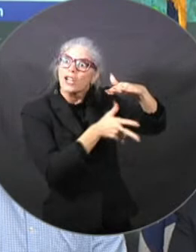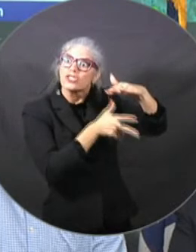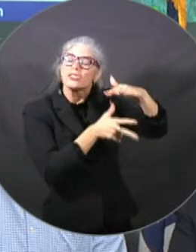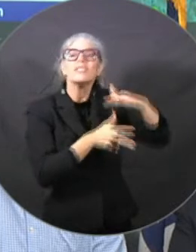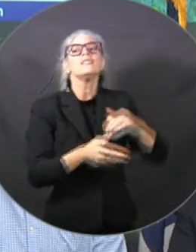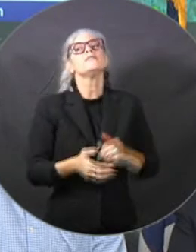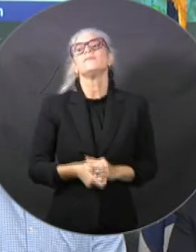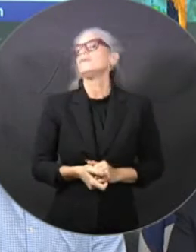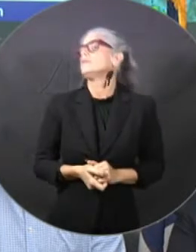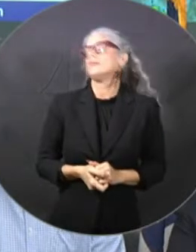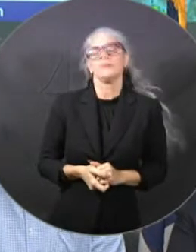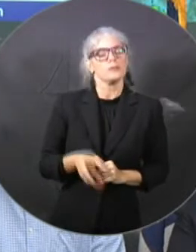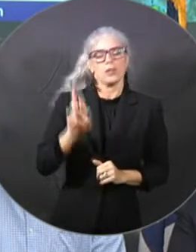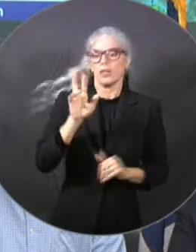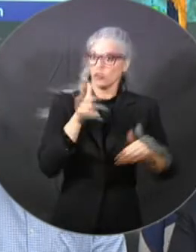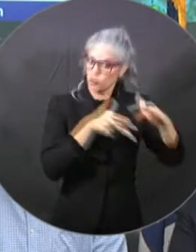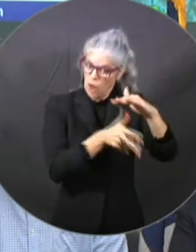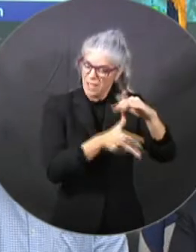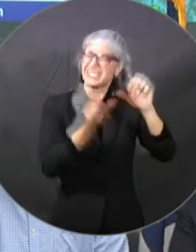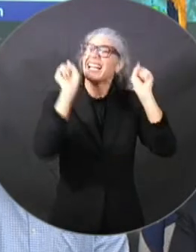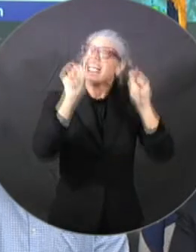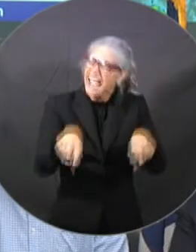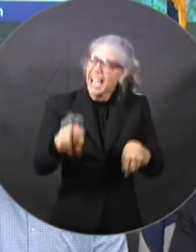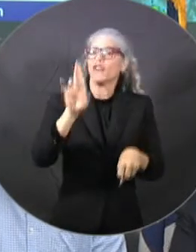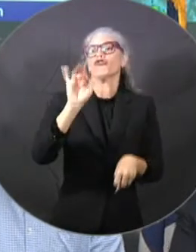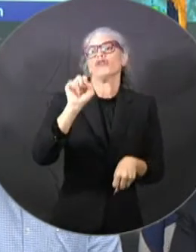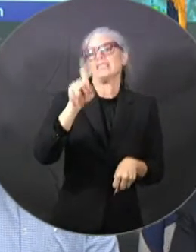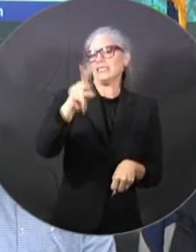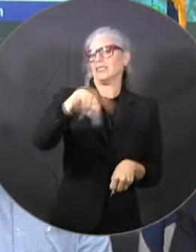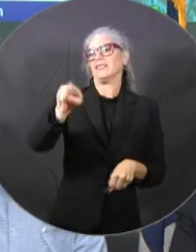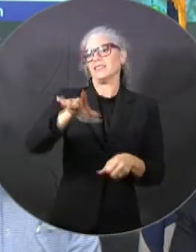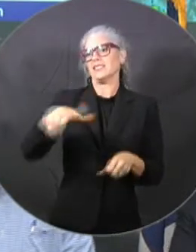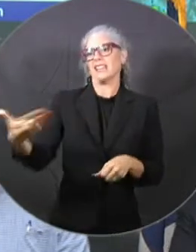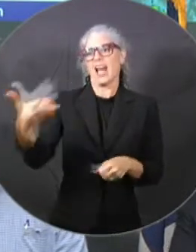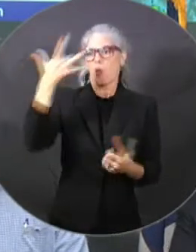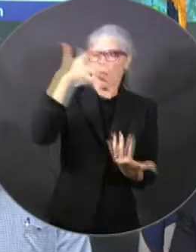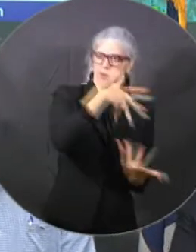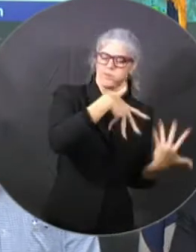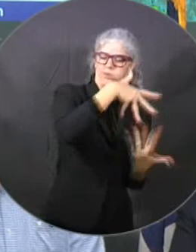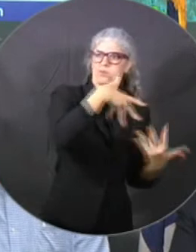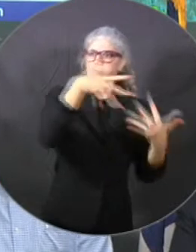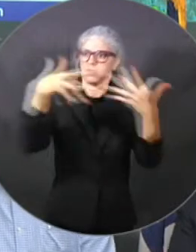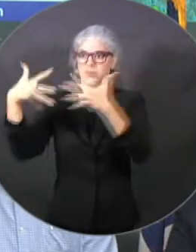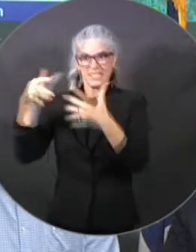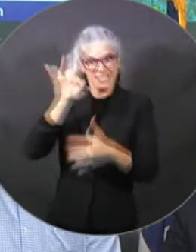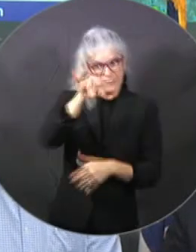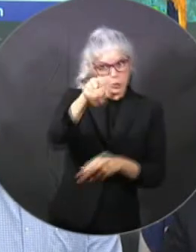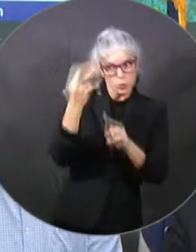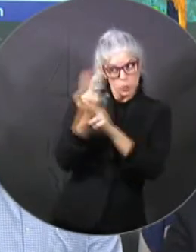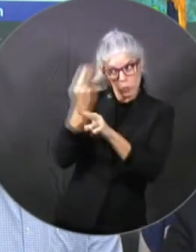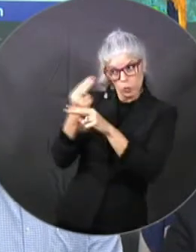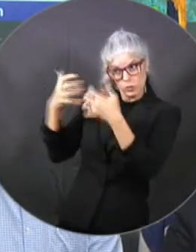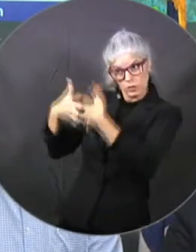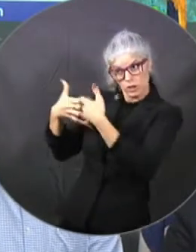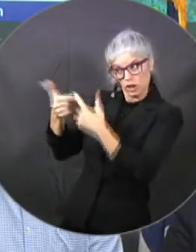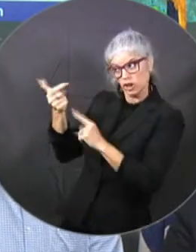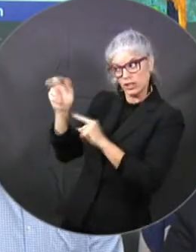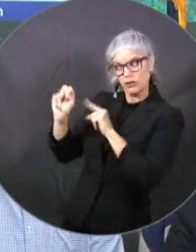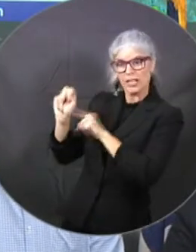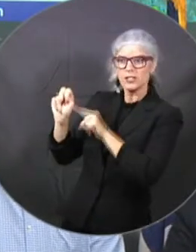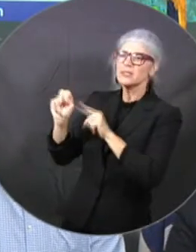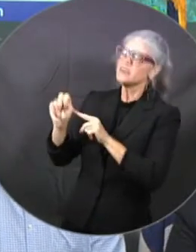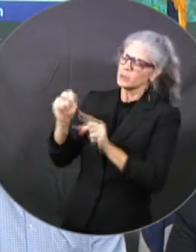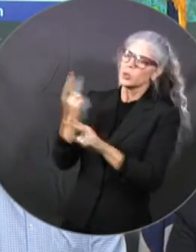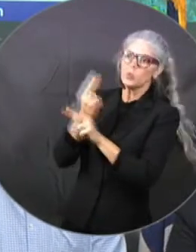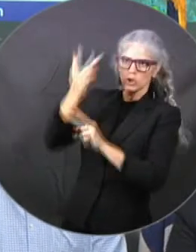and it could could definitely be deadly. So so generator safety. Kevin is going to come up and provide an update from the EM